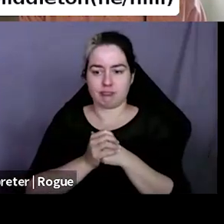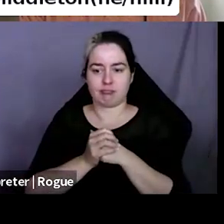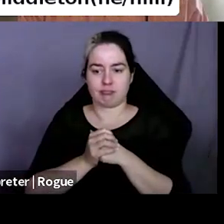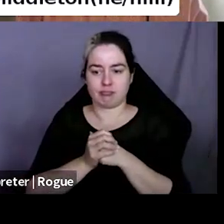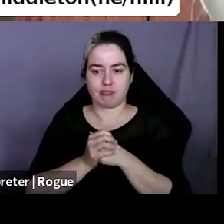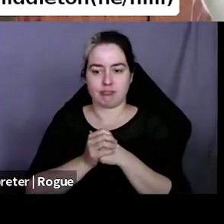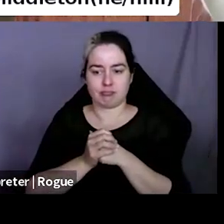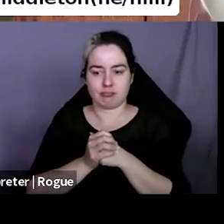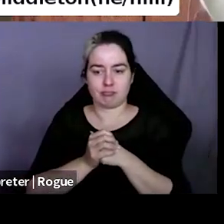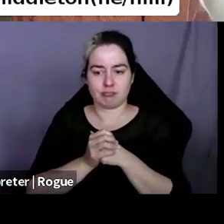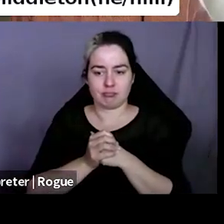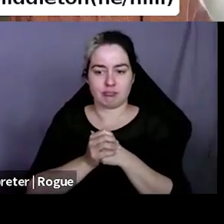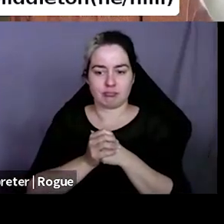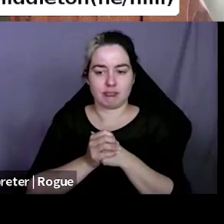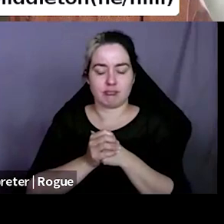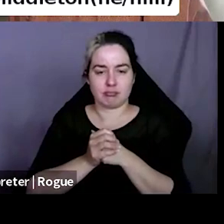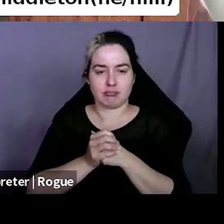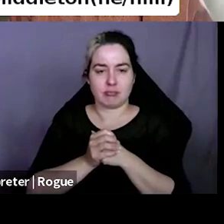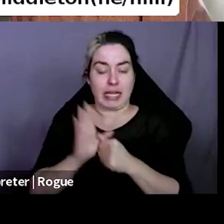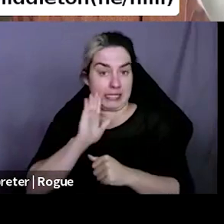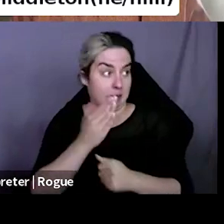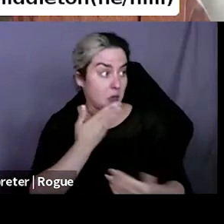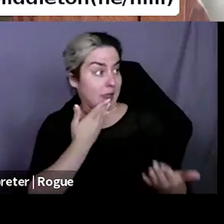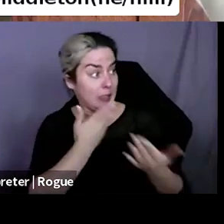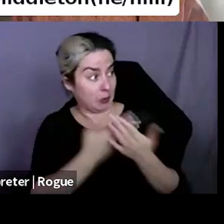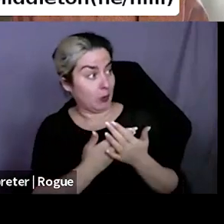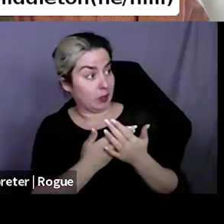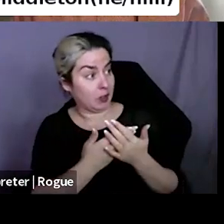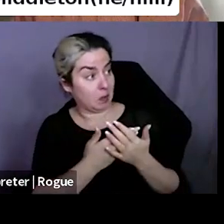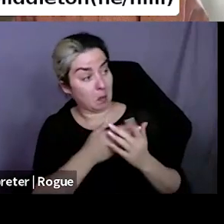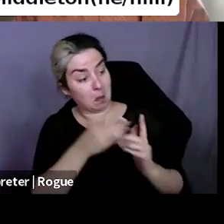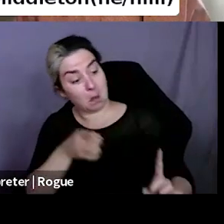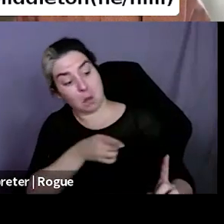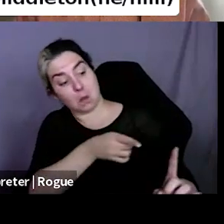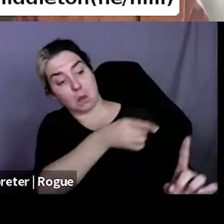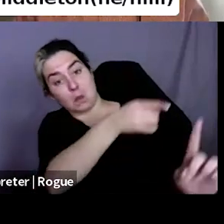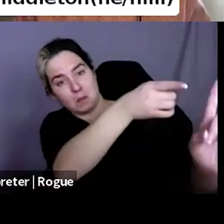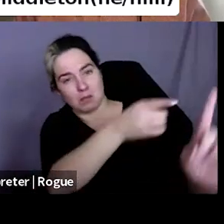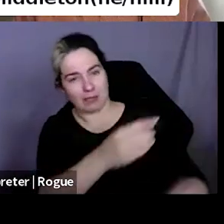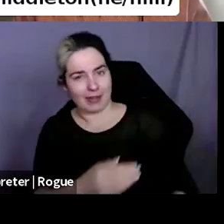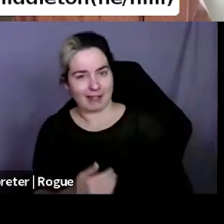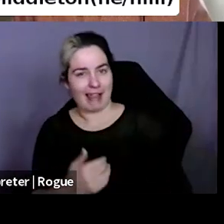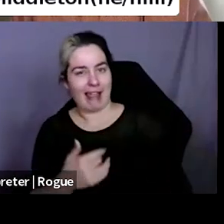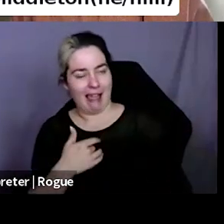That seems like a really good direction to go in. I know you can do it.